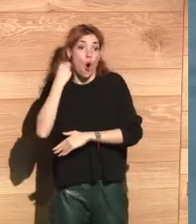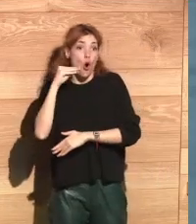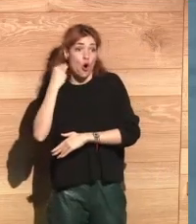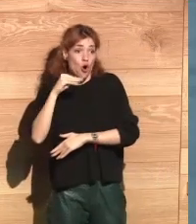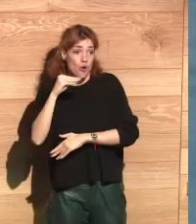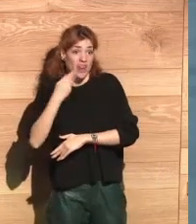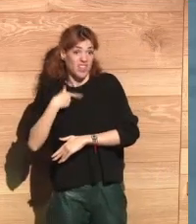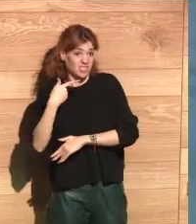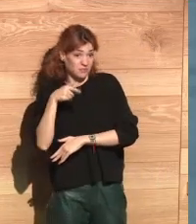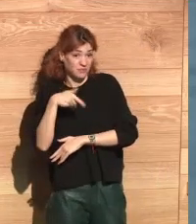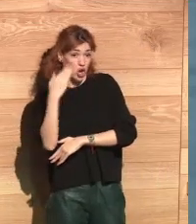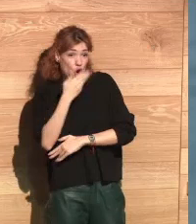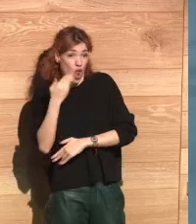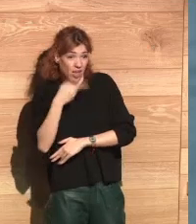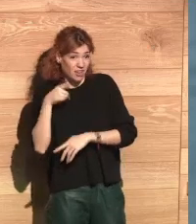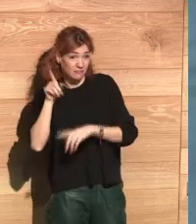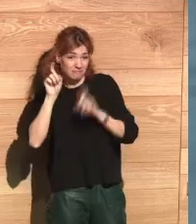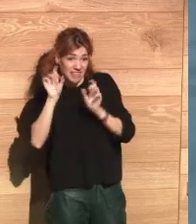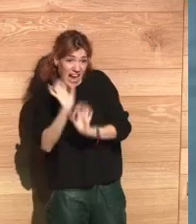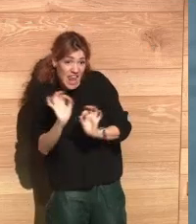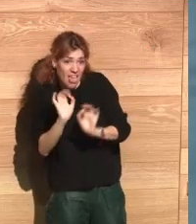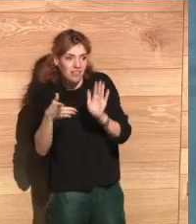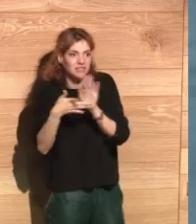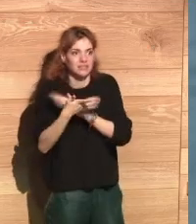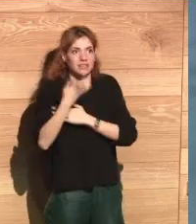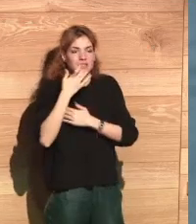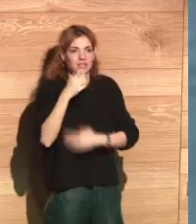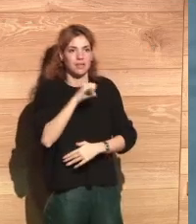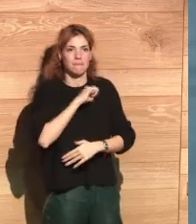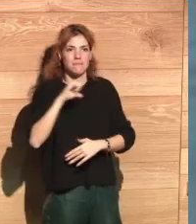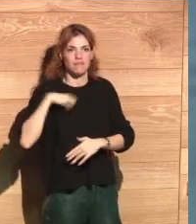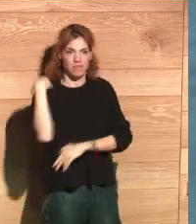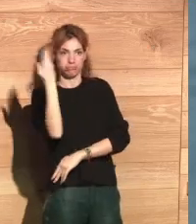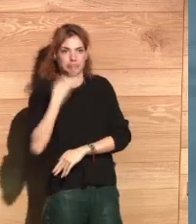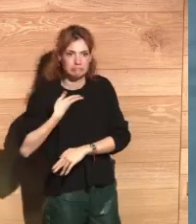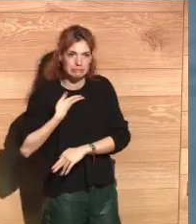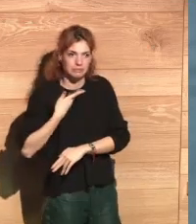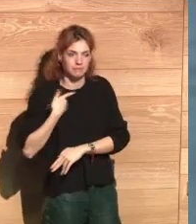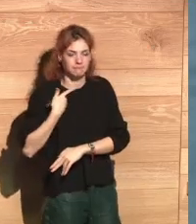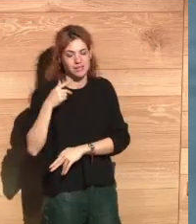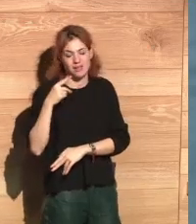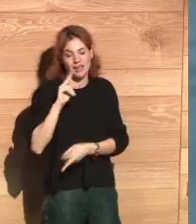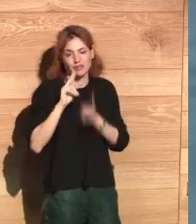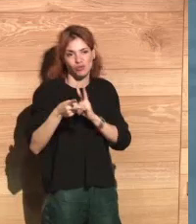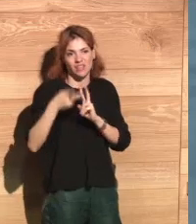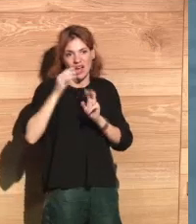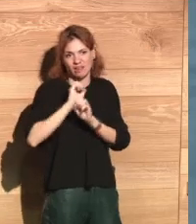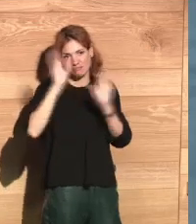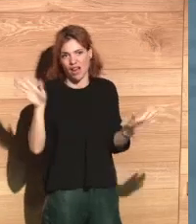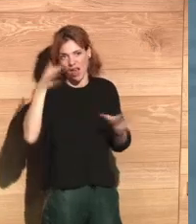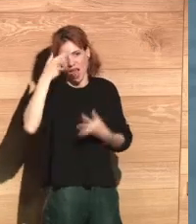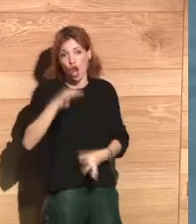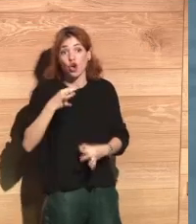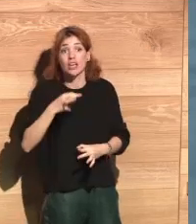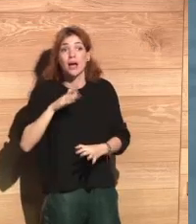ones. It's not taught at schools. So if we start from, I just stroke you with